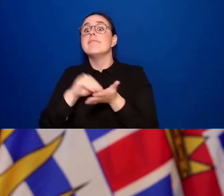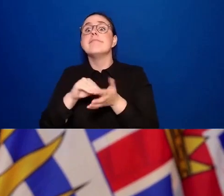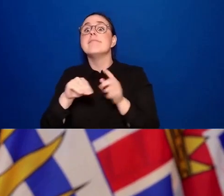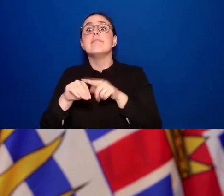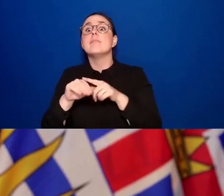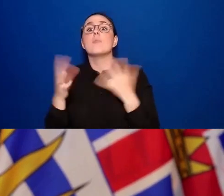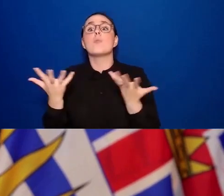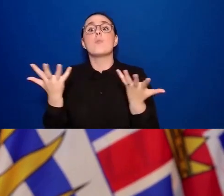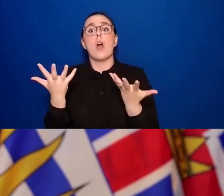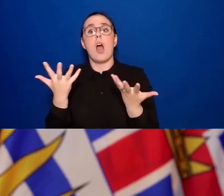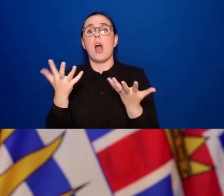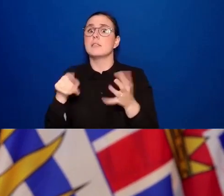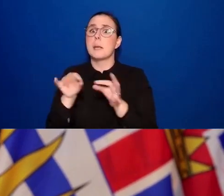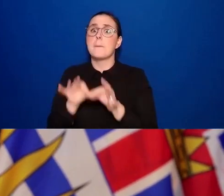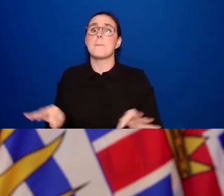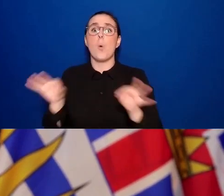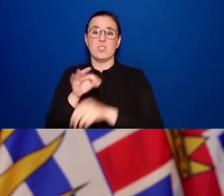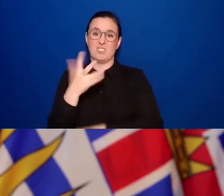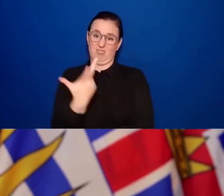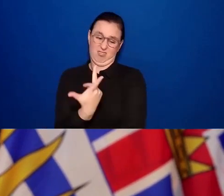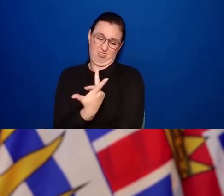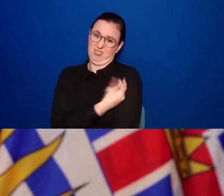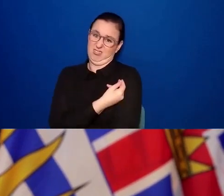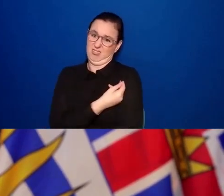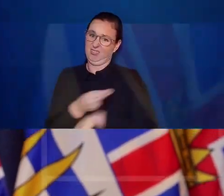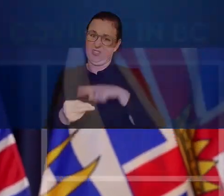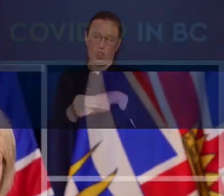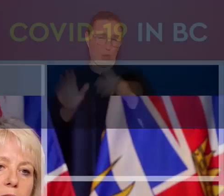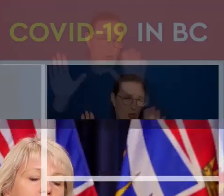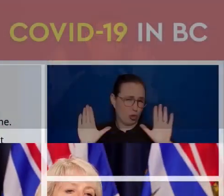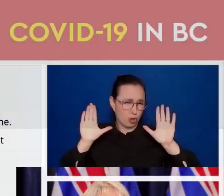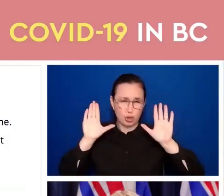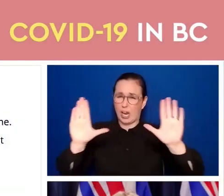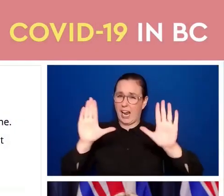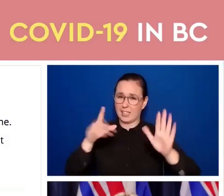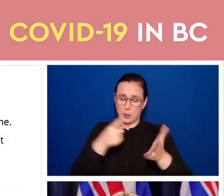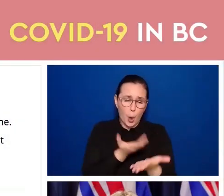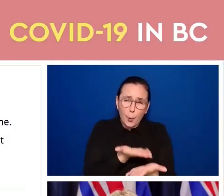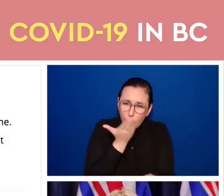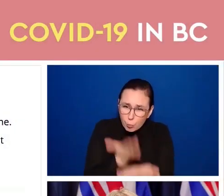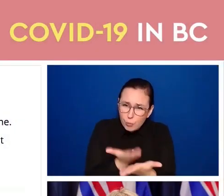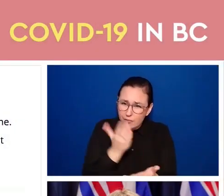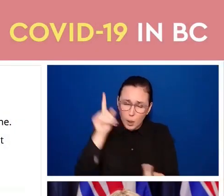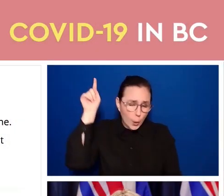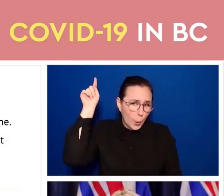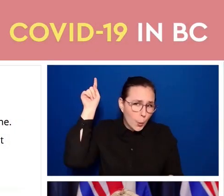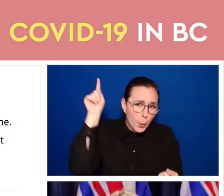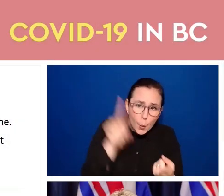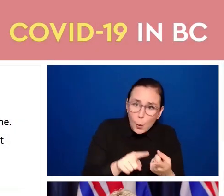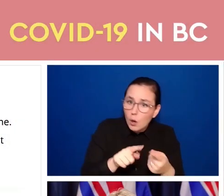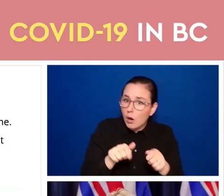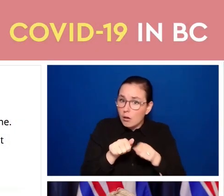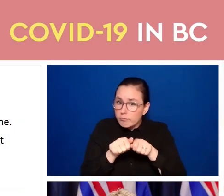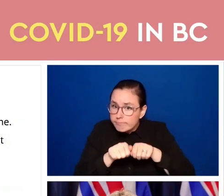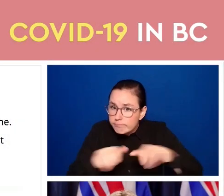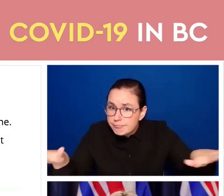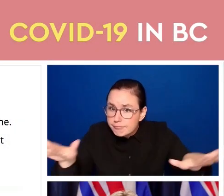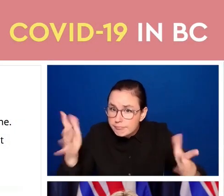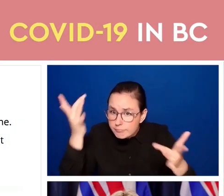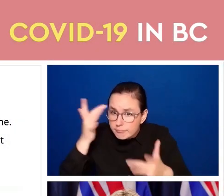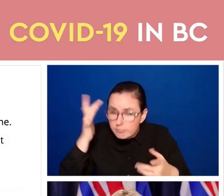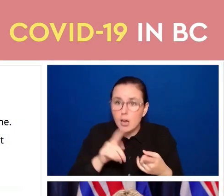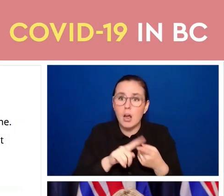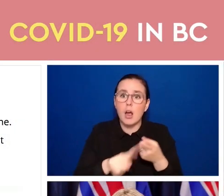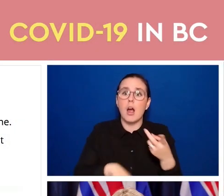very, very successful in helping us stem the transmission and, importantly, preventing people from having severe